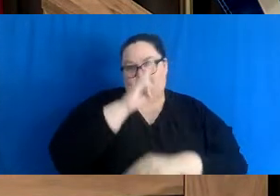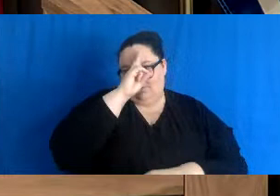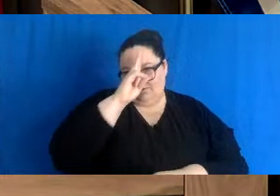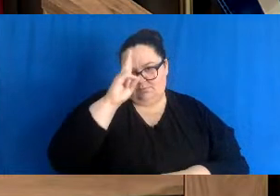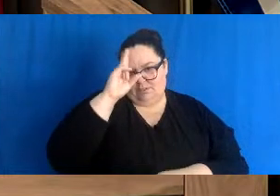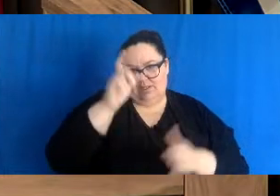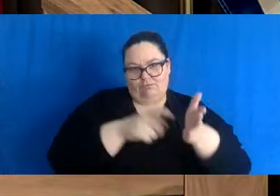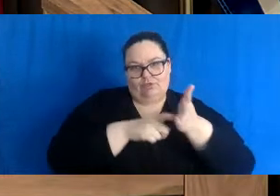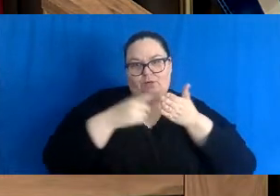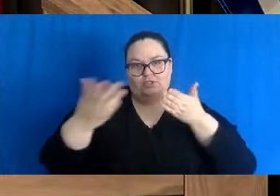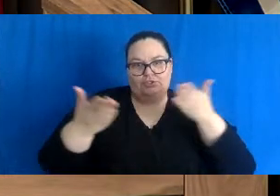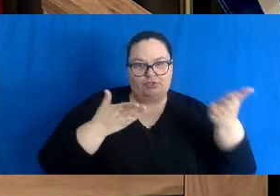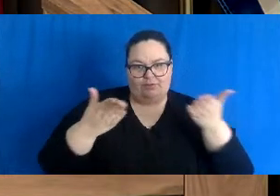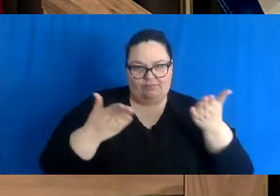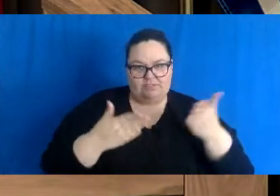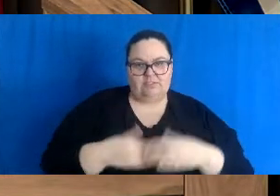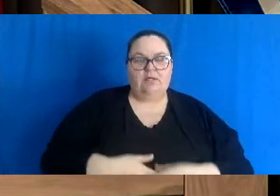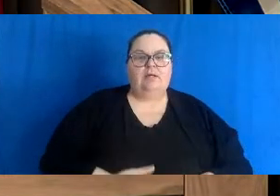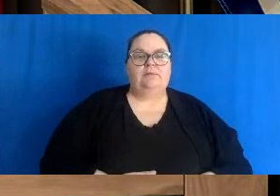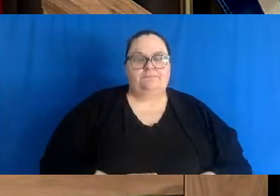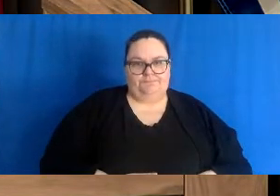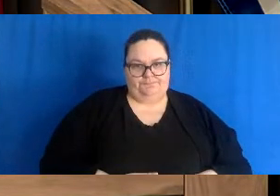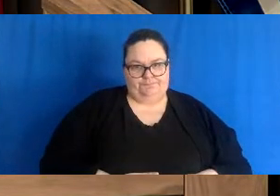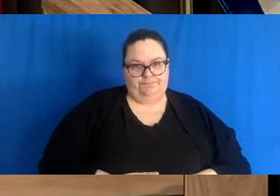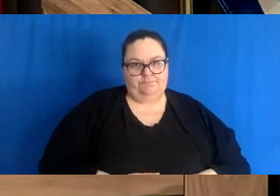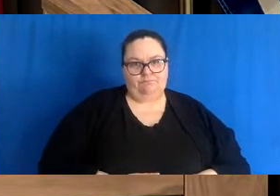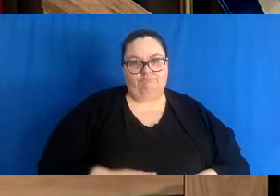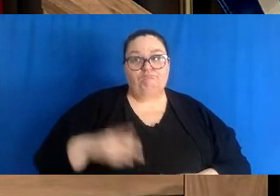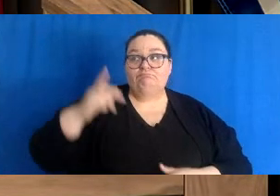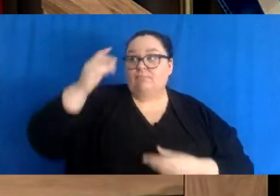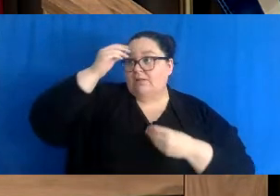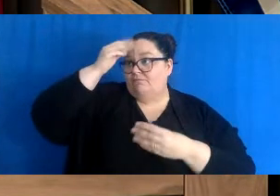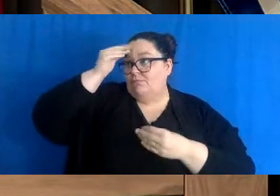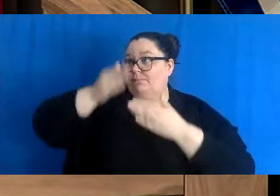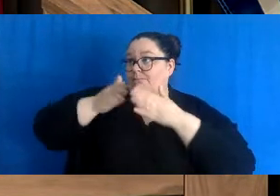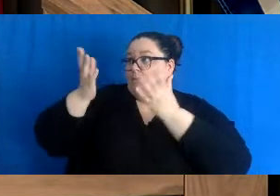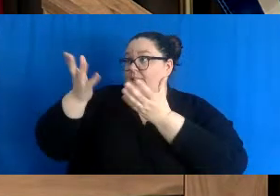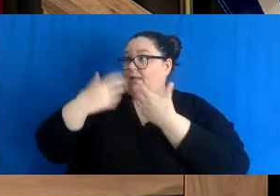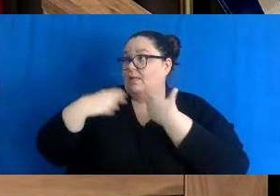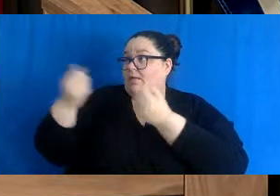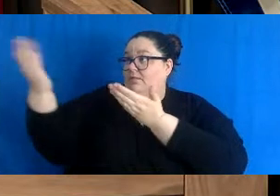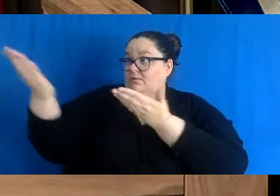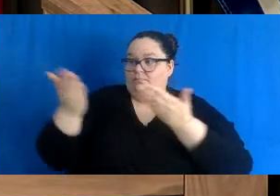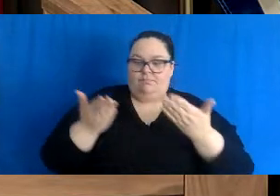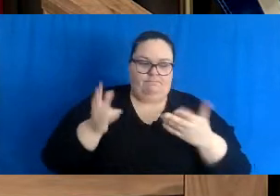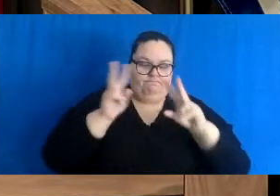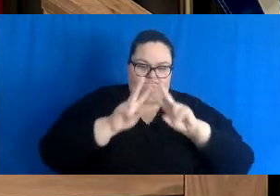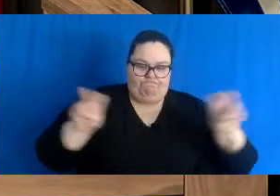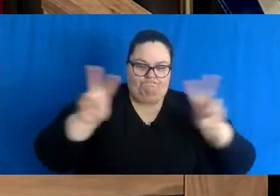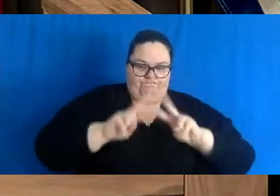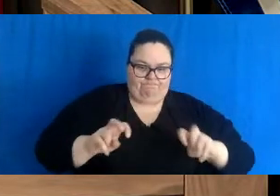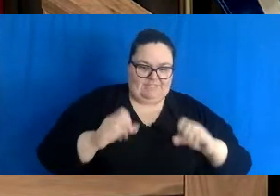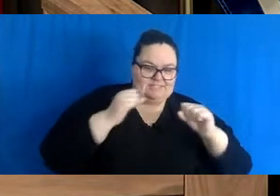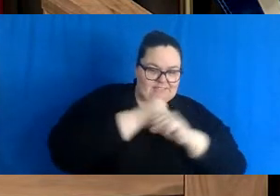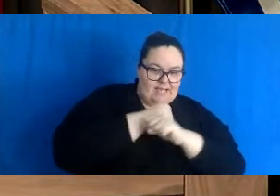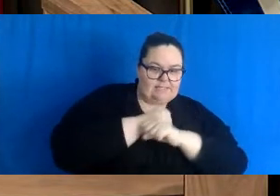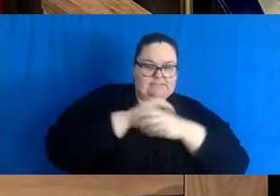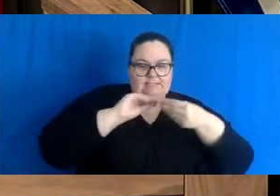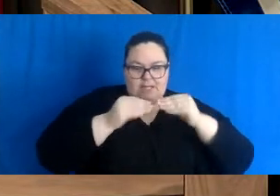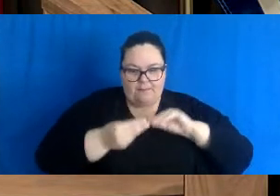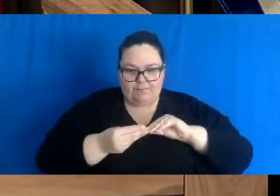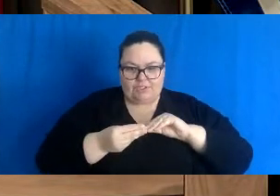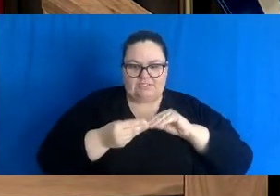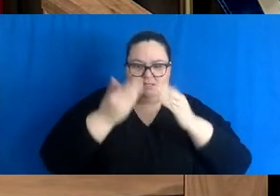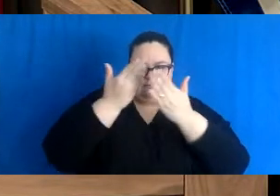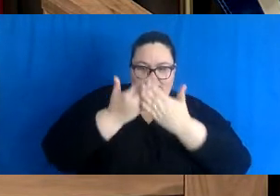After going the extensive data, public health presented, the statistics and information compiled, there was